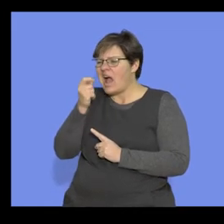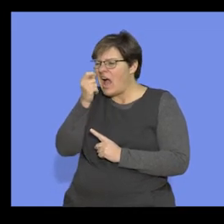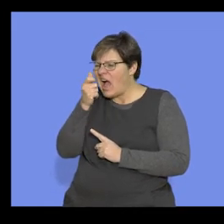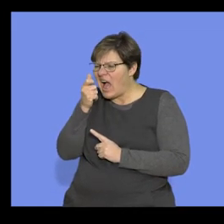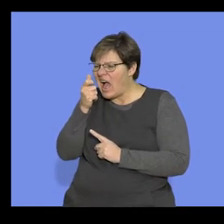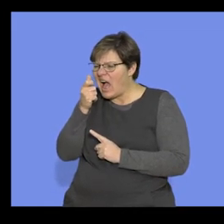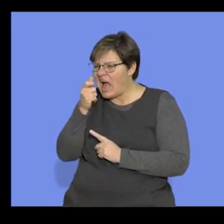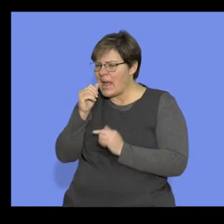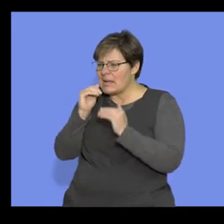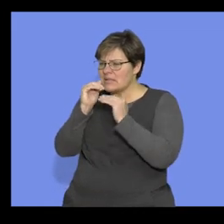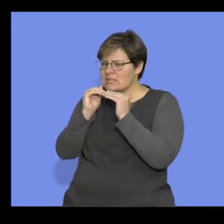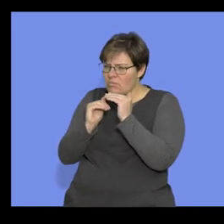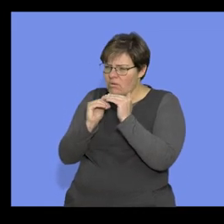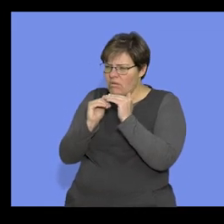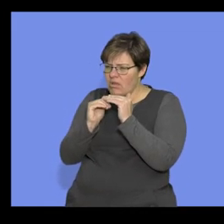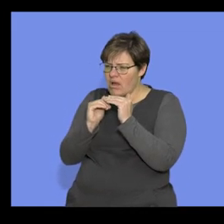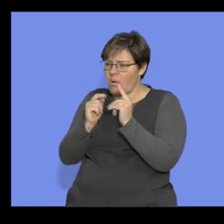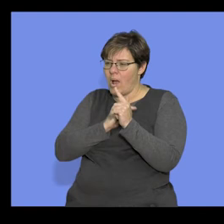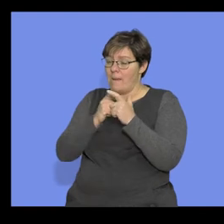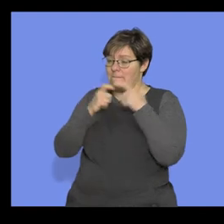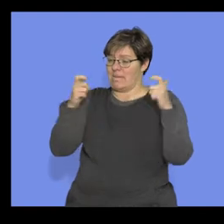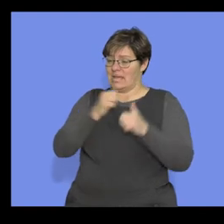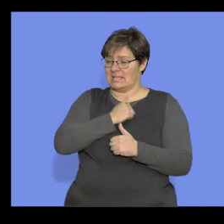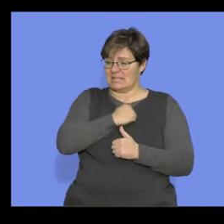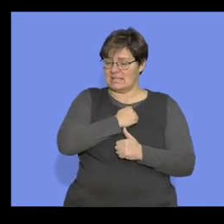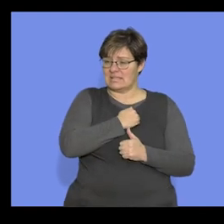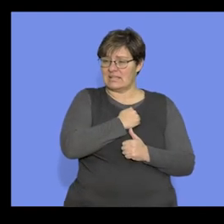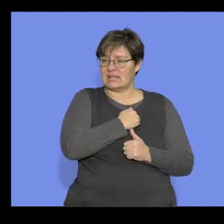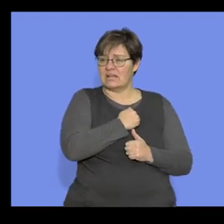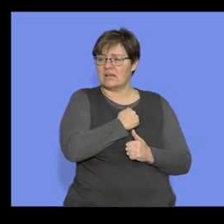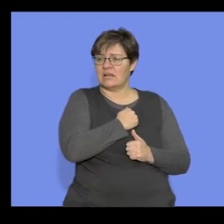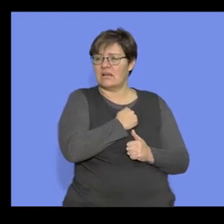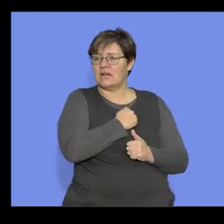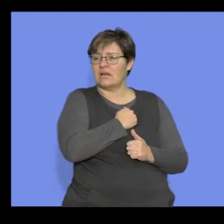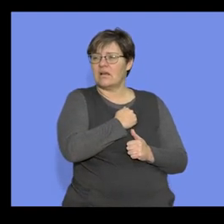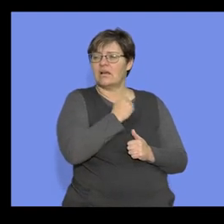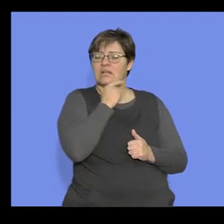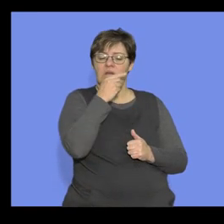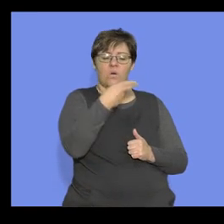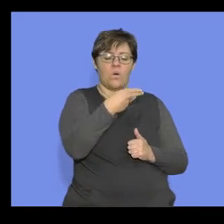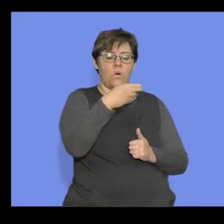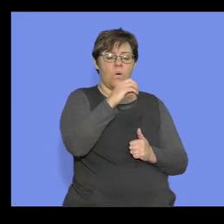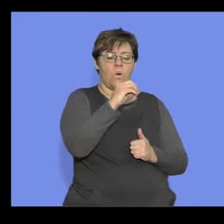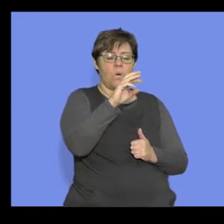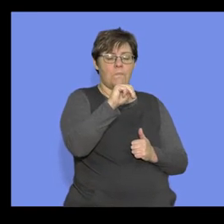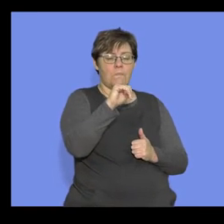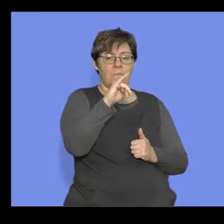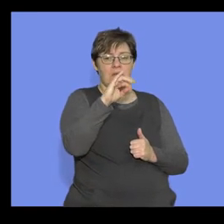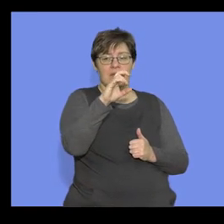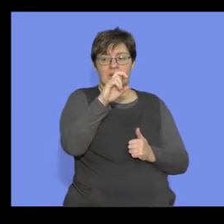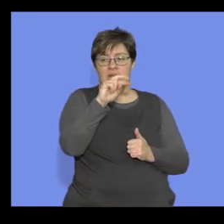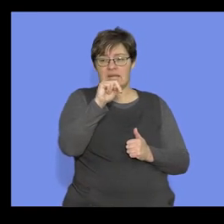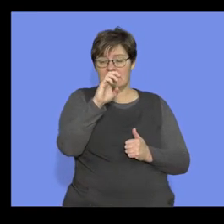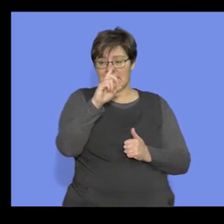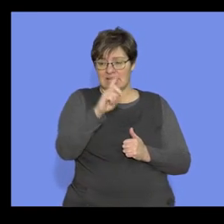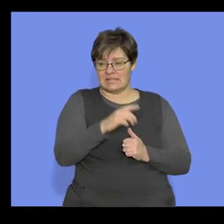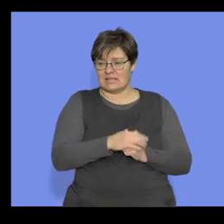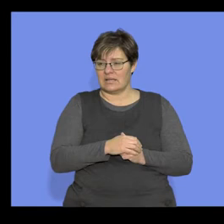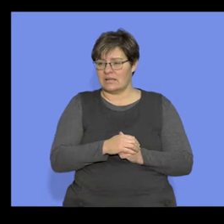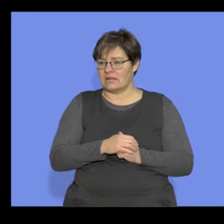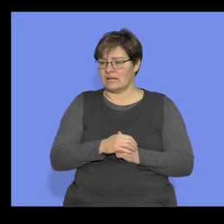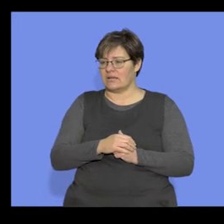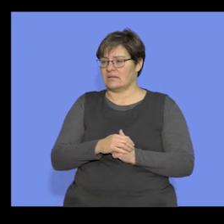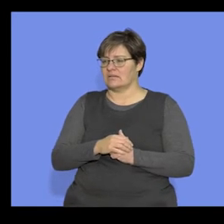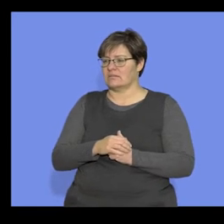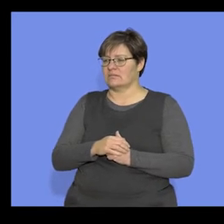is, right, slightly smaller than ours, because we've got the biggest, and it asks you for the hominid, and your